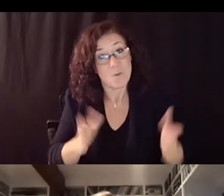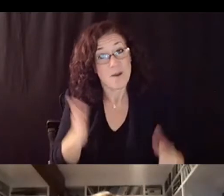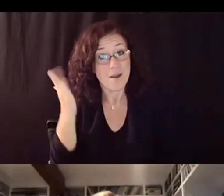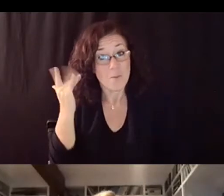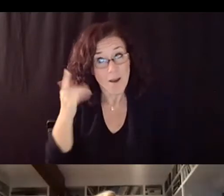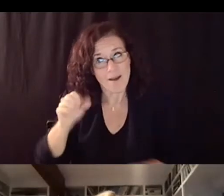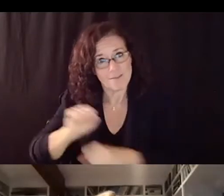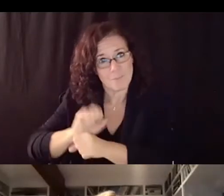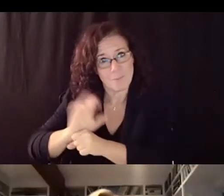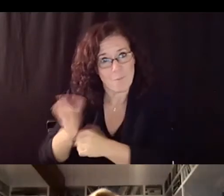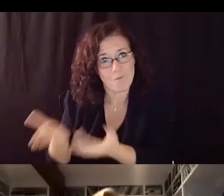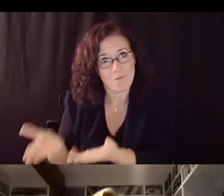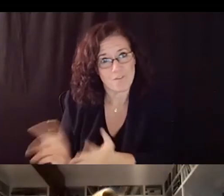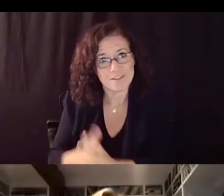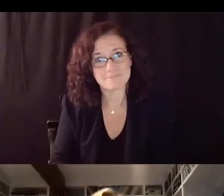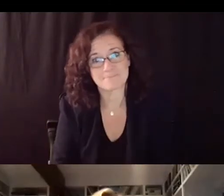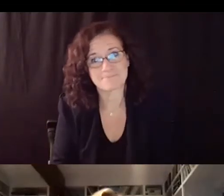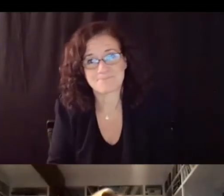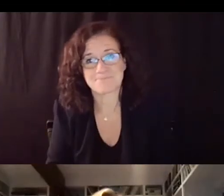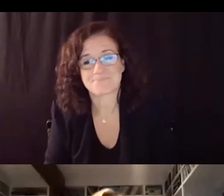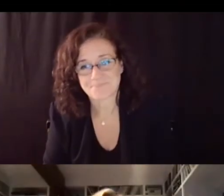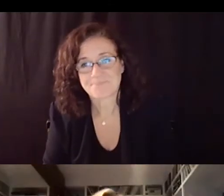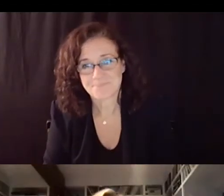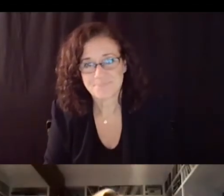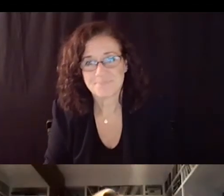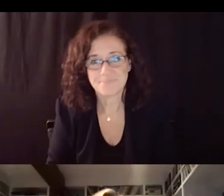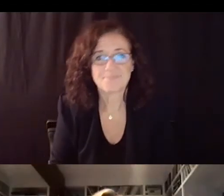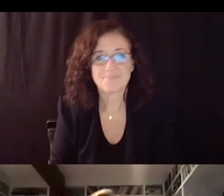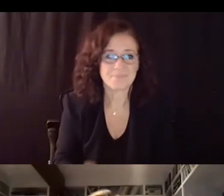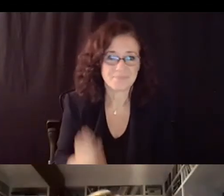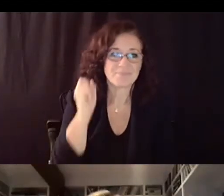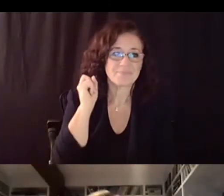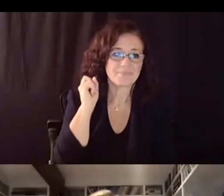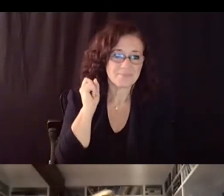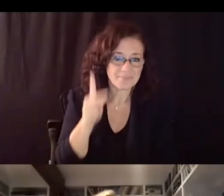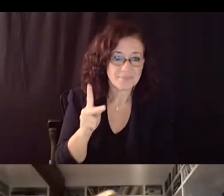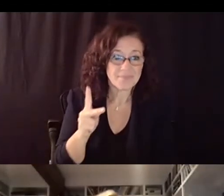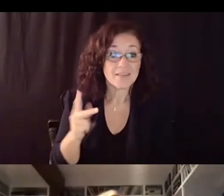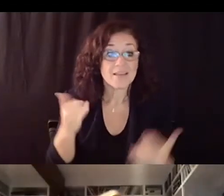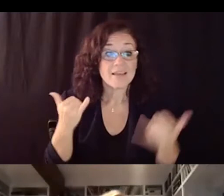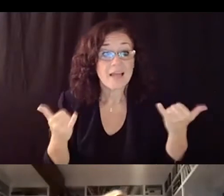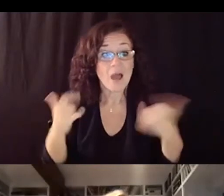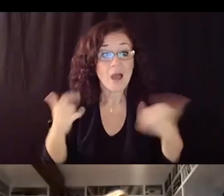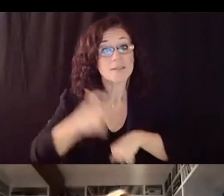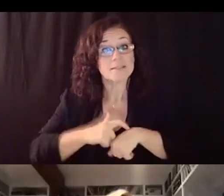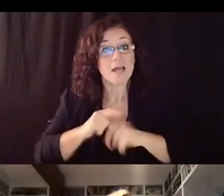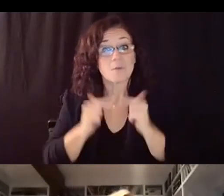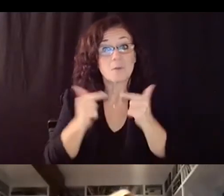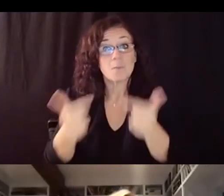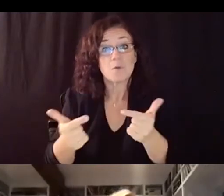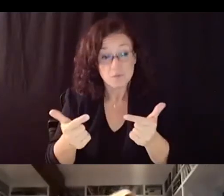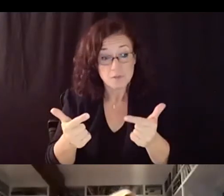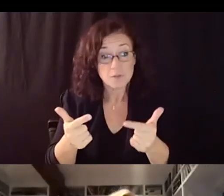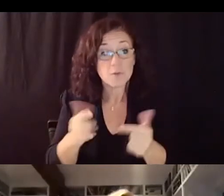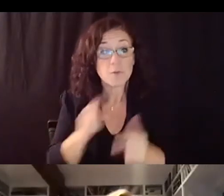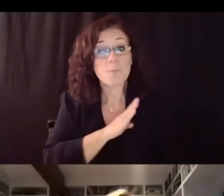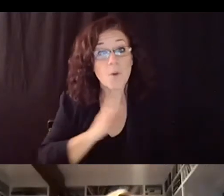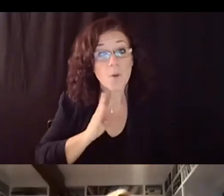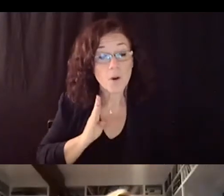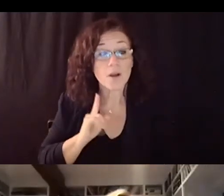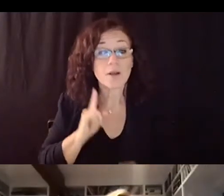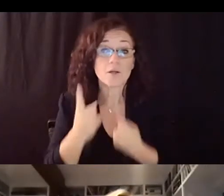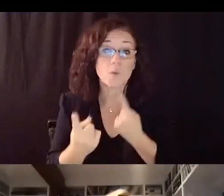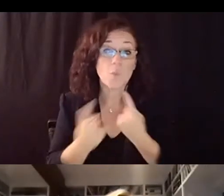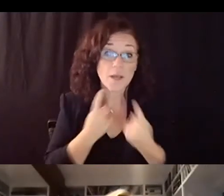our you so with that it's time to move to book questions and comments and so i'd like to start